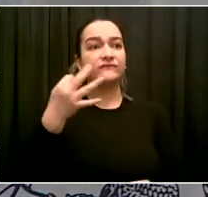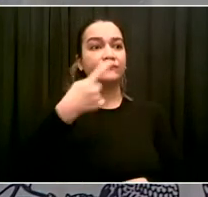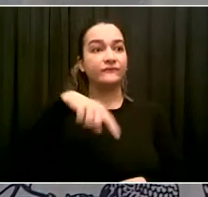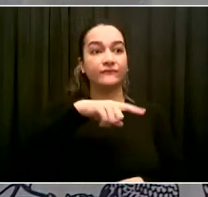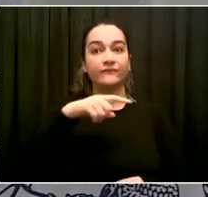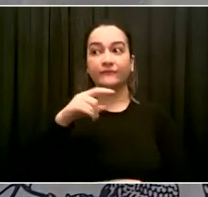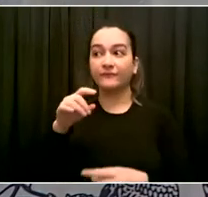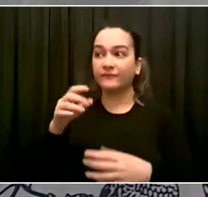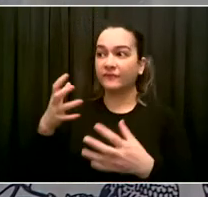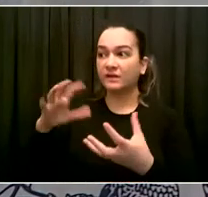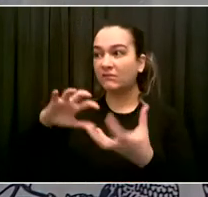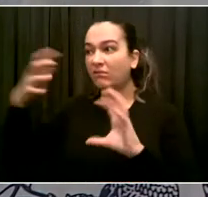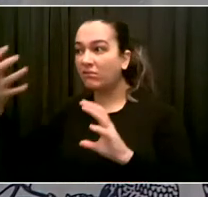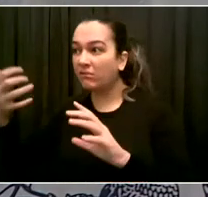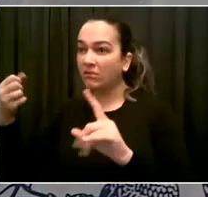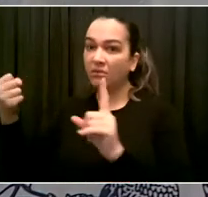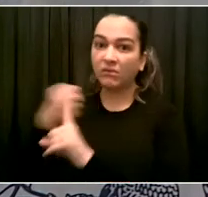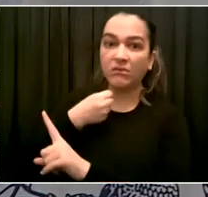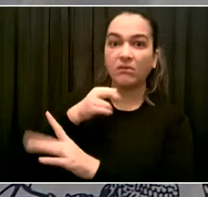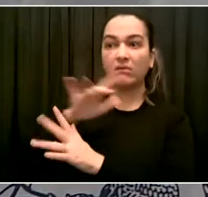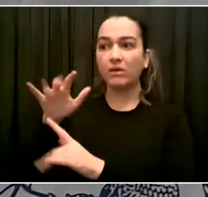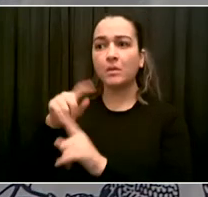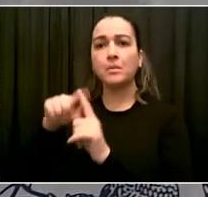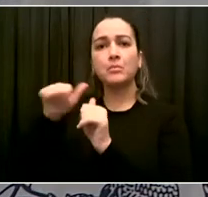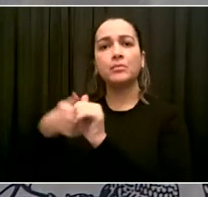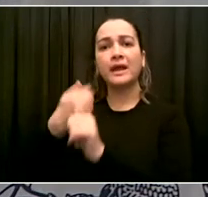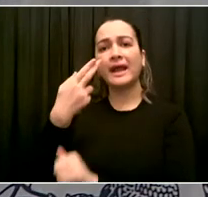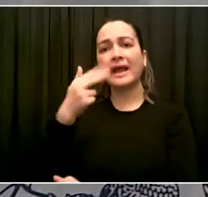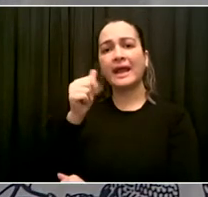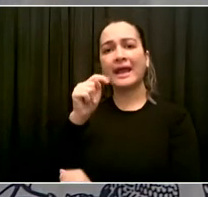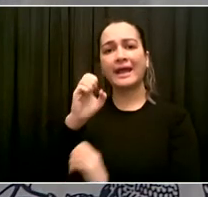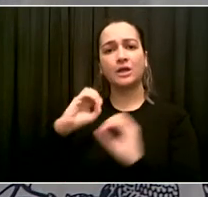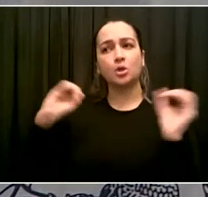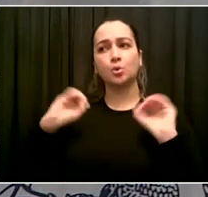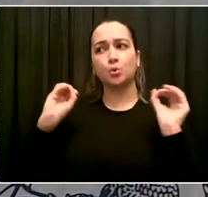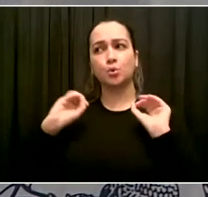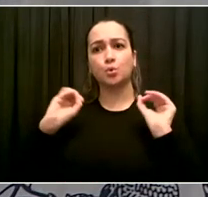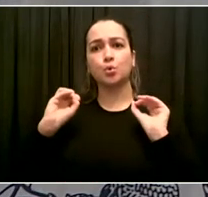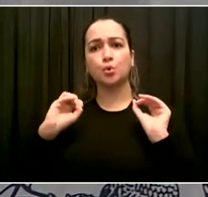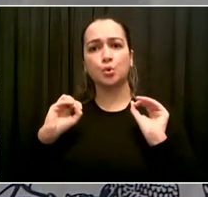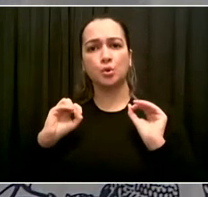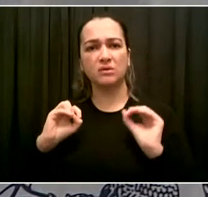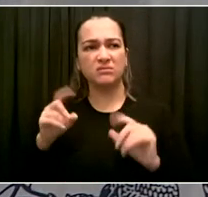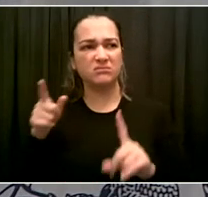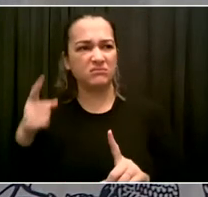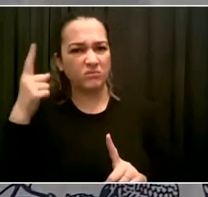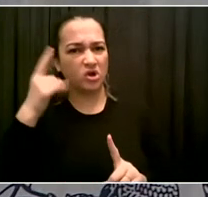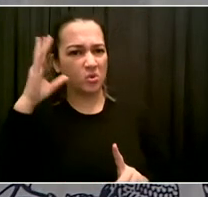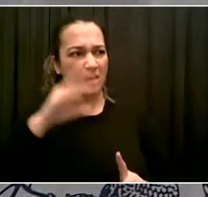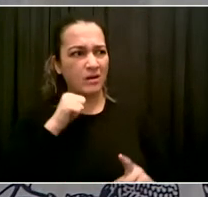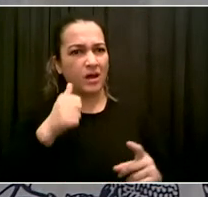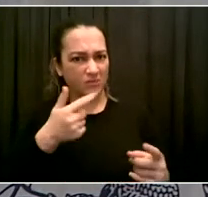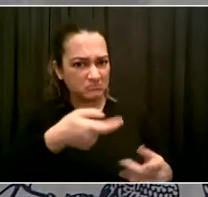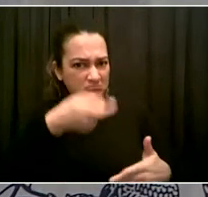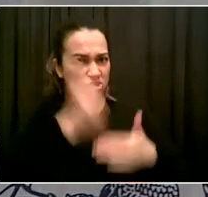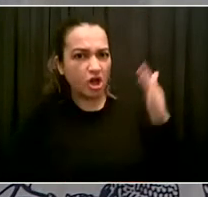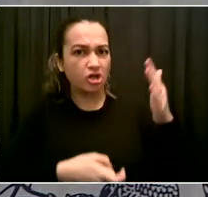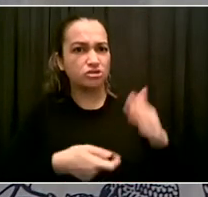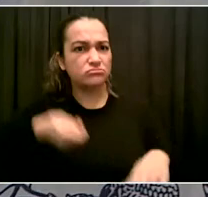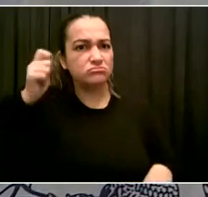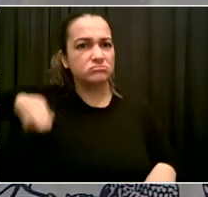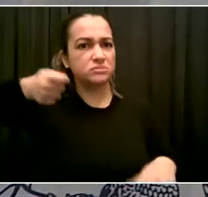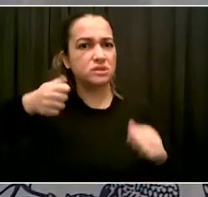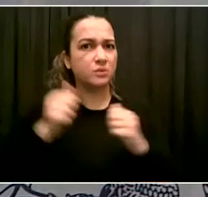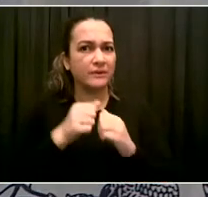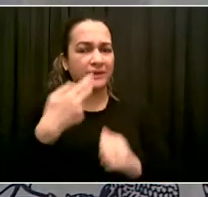something that's not a criminal case. How would the NYPD confront someone if it's not criminal? Would they have a conversation with them to say, hey, that's actually not